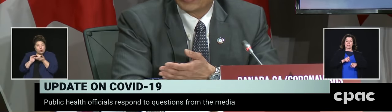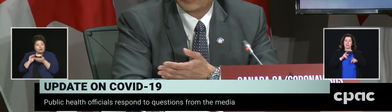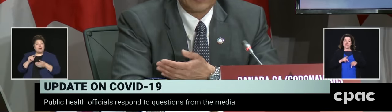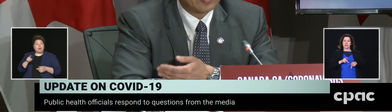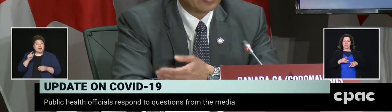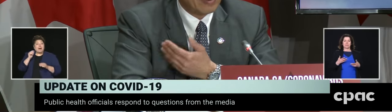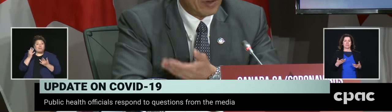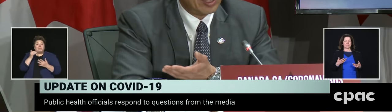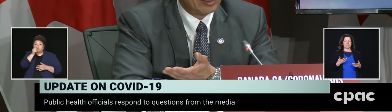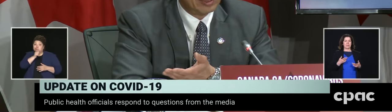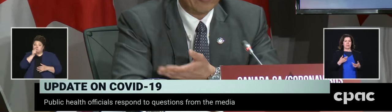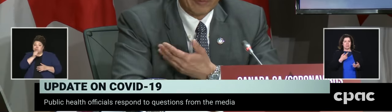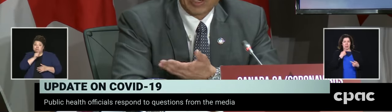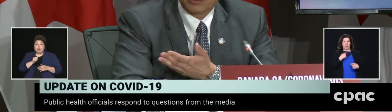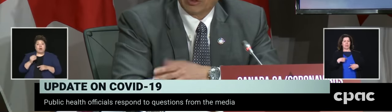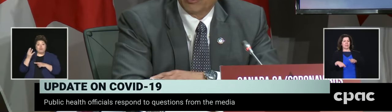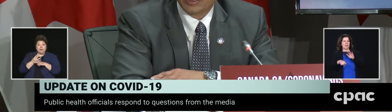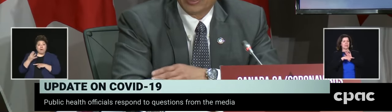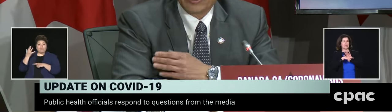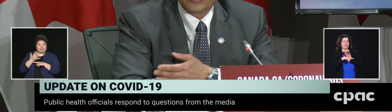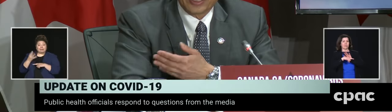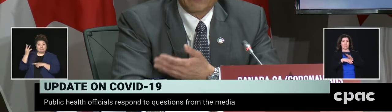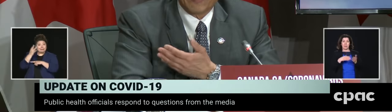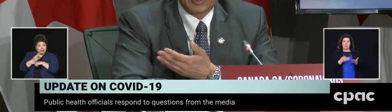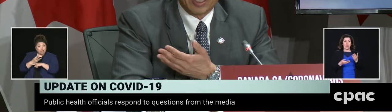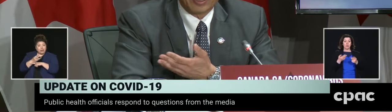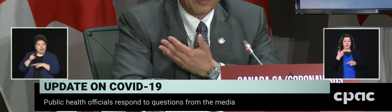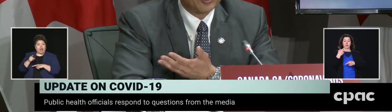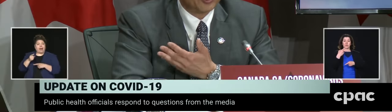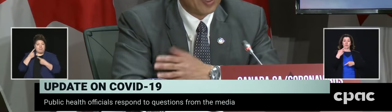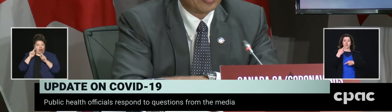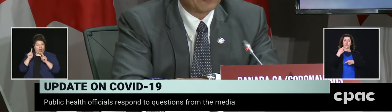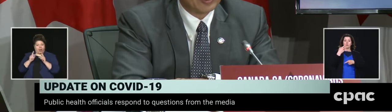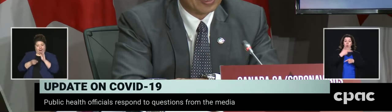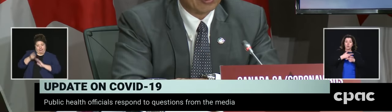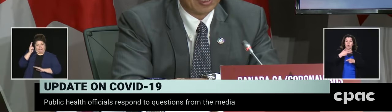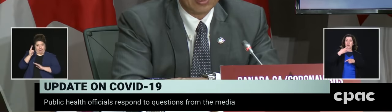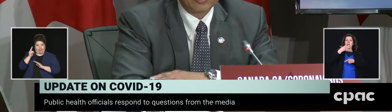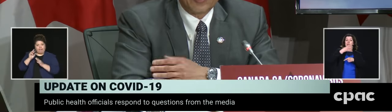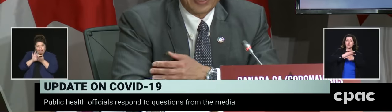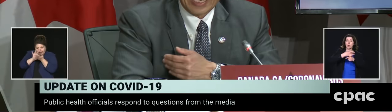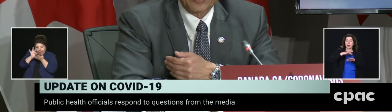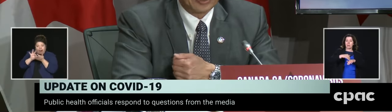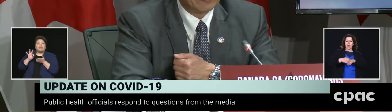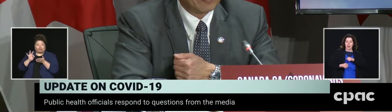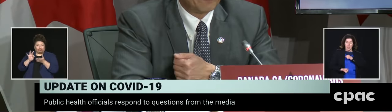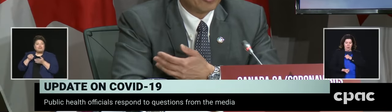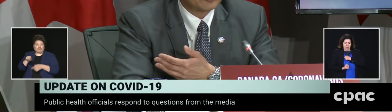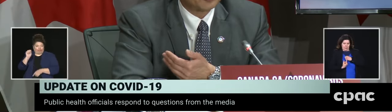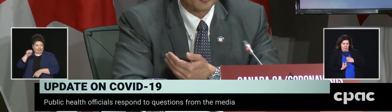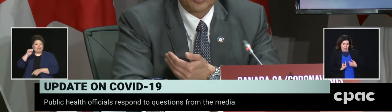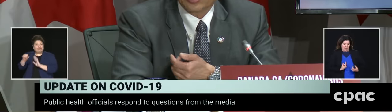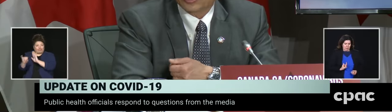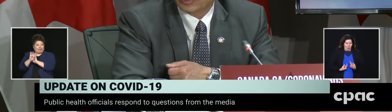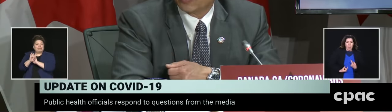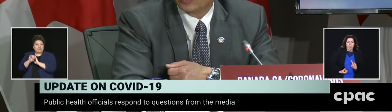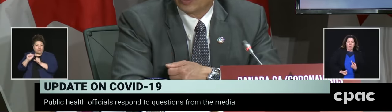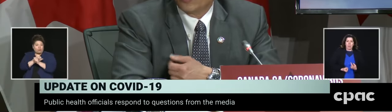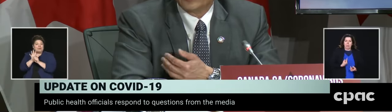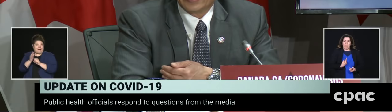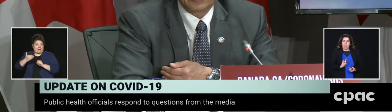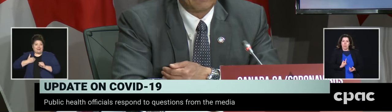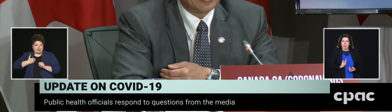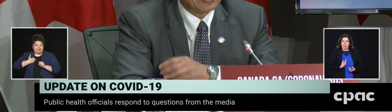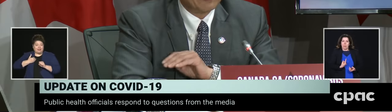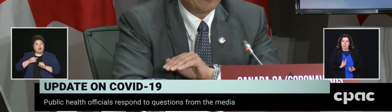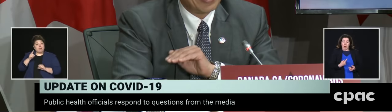then develop the symptoms and have high enough viral load to actually get a true positive result. So you might actually give a false assurance to someone